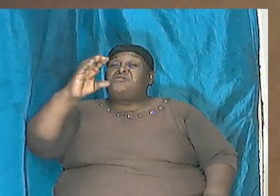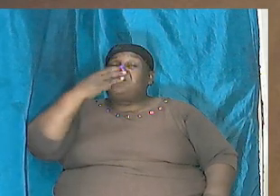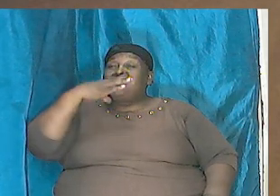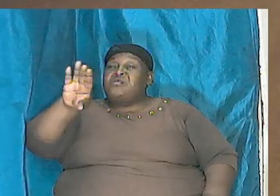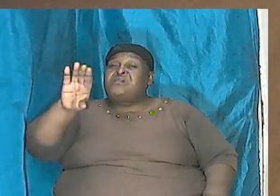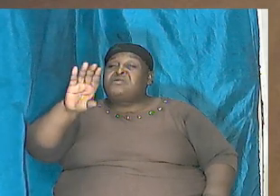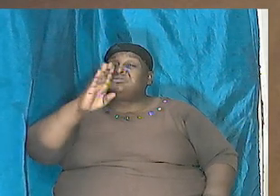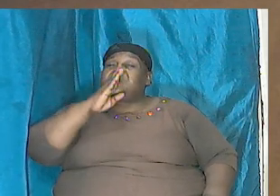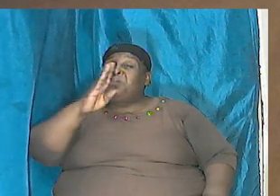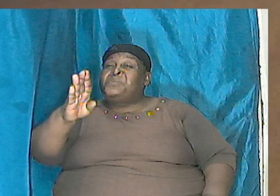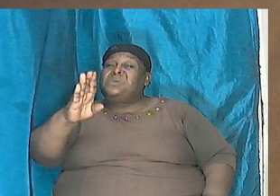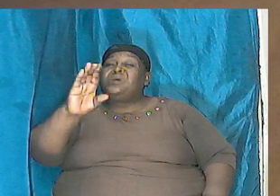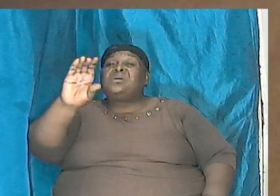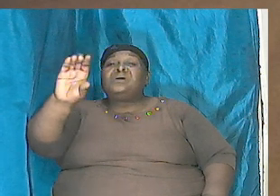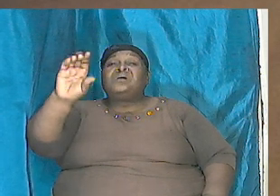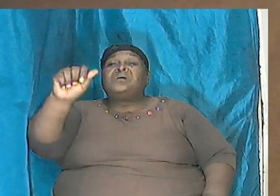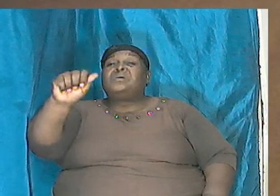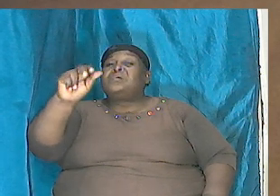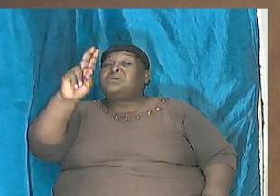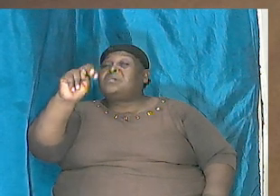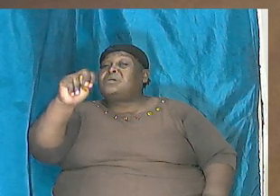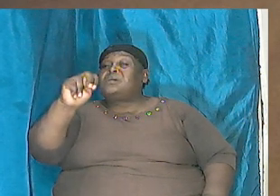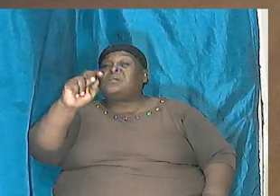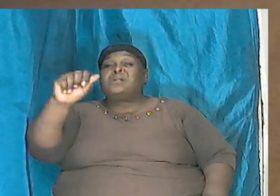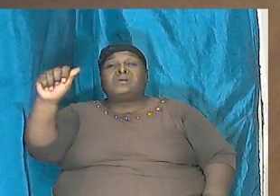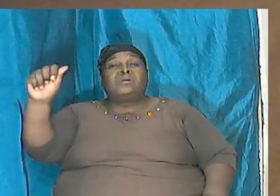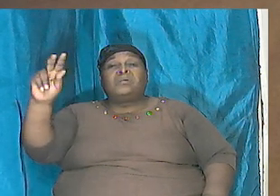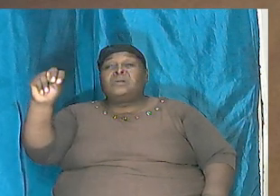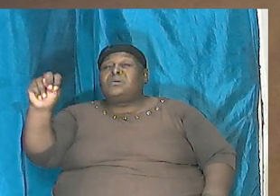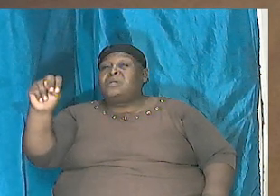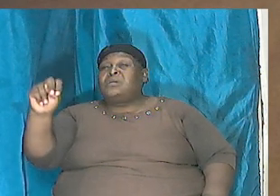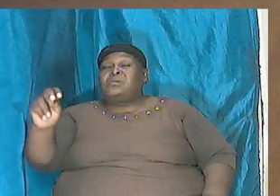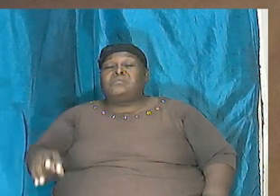unto his brethren so God did not curse Ham